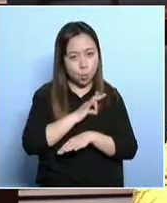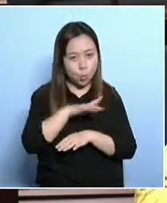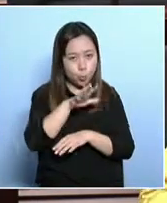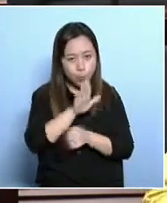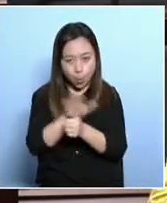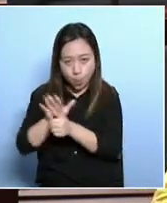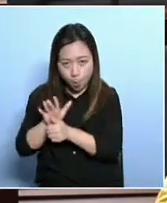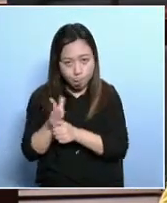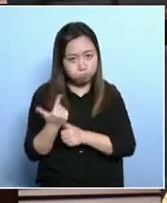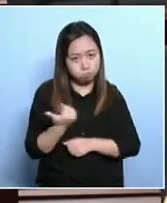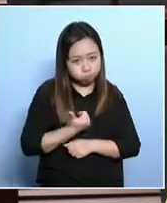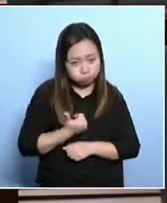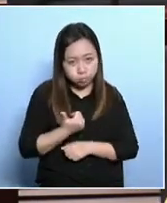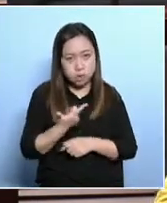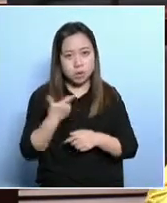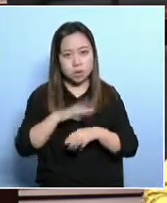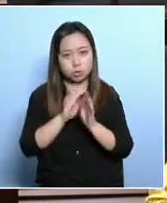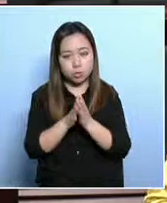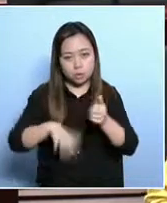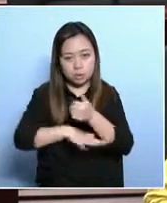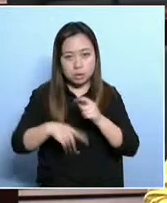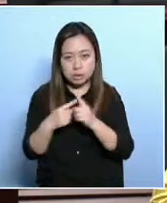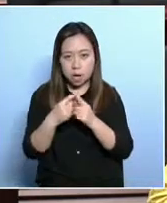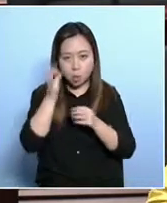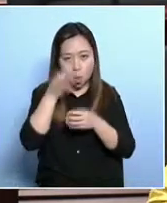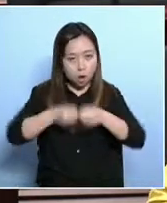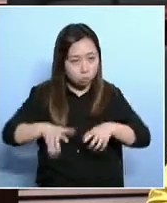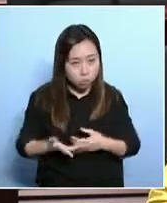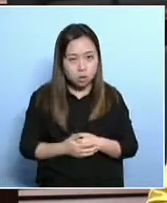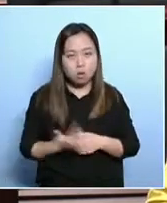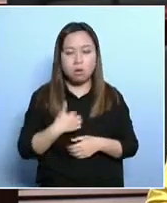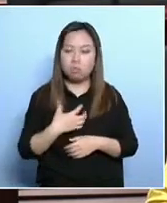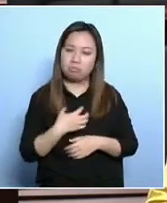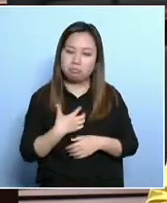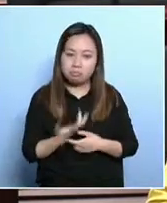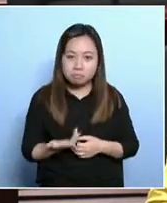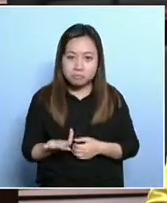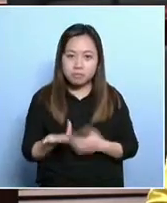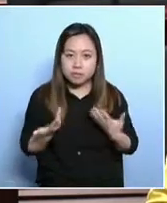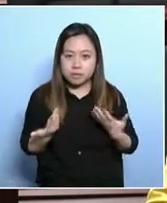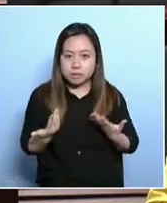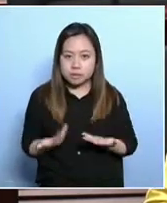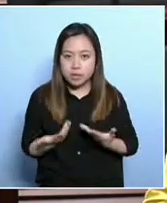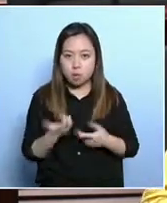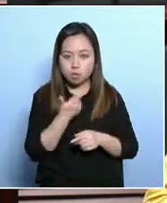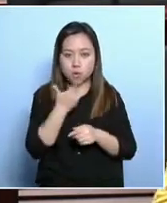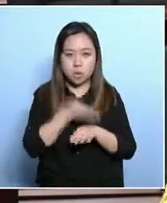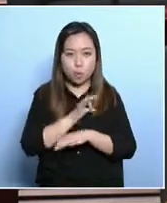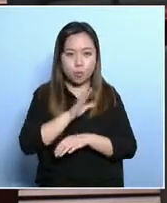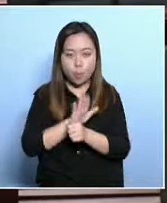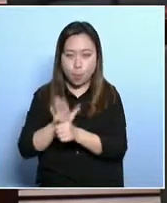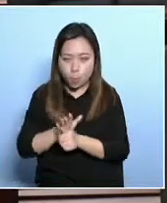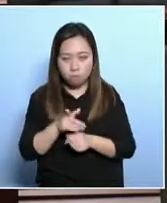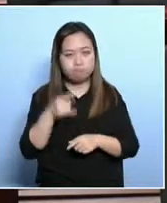So the policies don't really help the elderly or